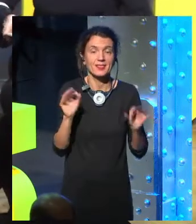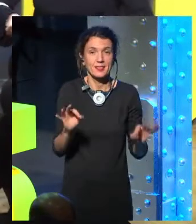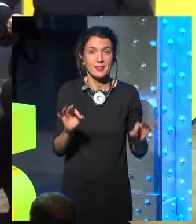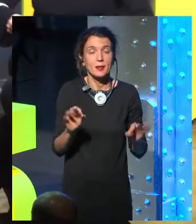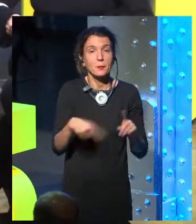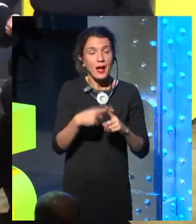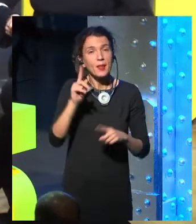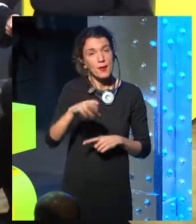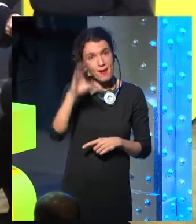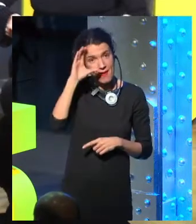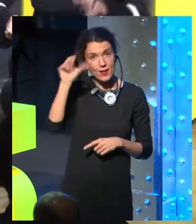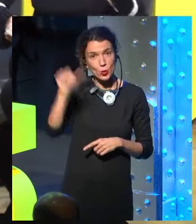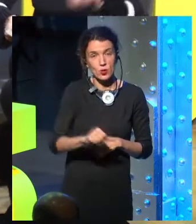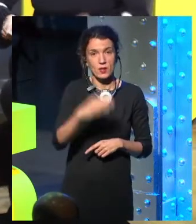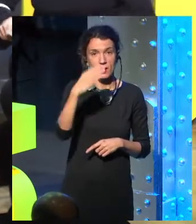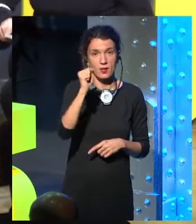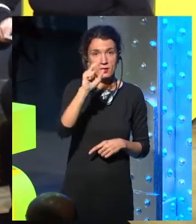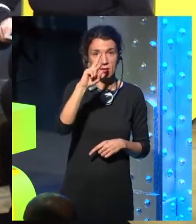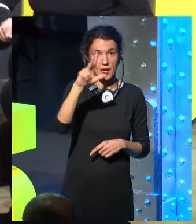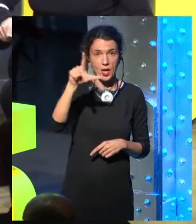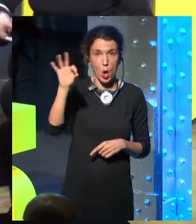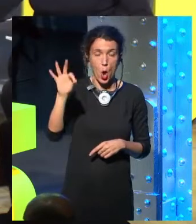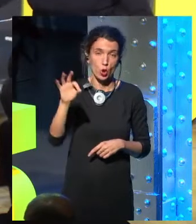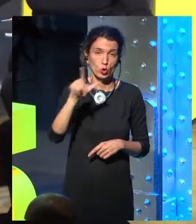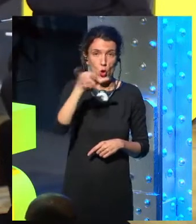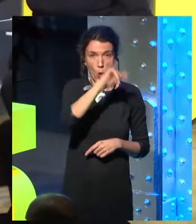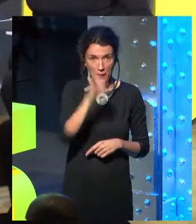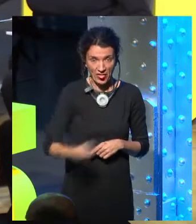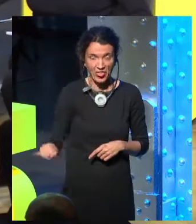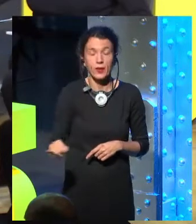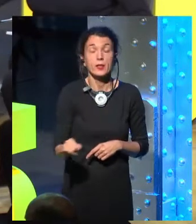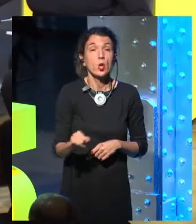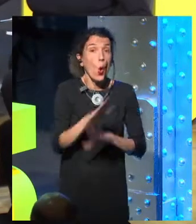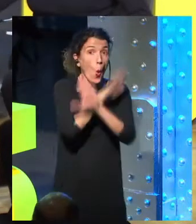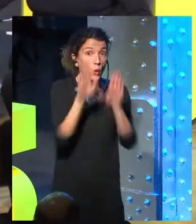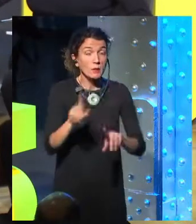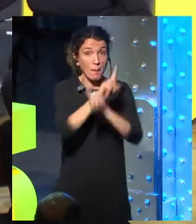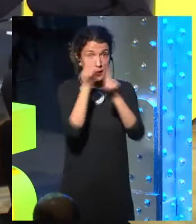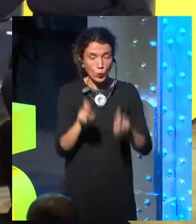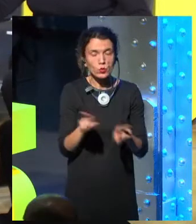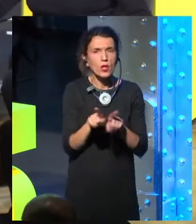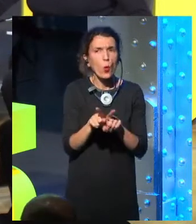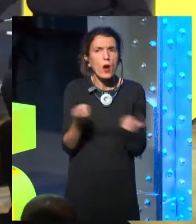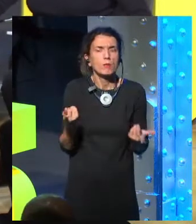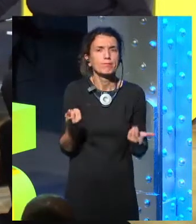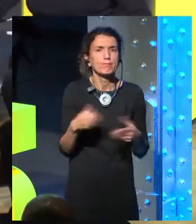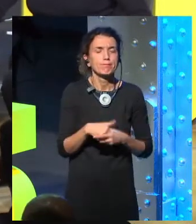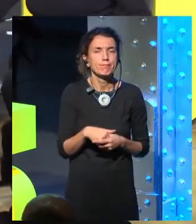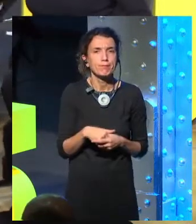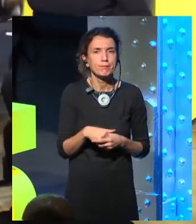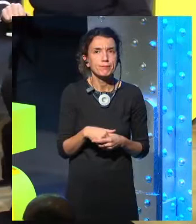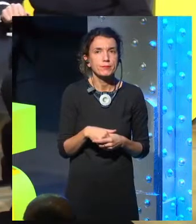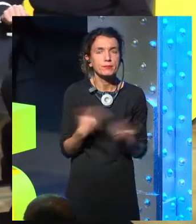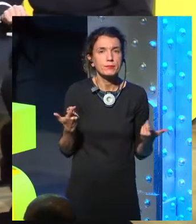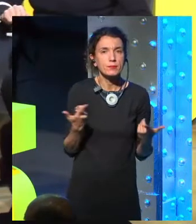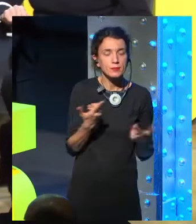wrap up and we have to listen to Carlos Lopez Blanco. I'll give the floor right now. But just the last question, how do